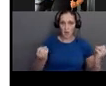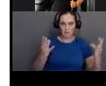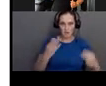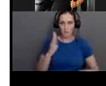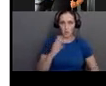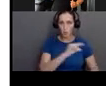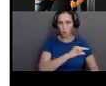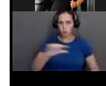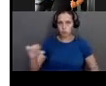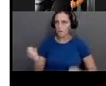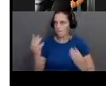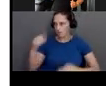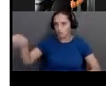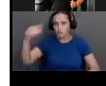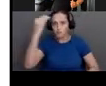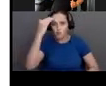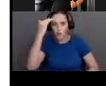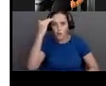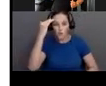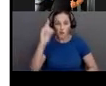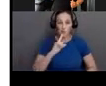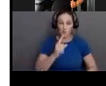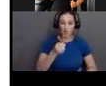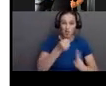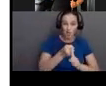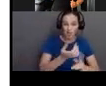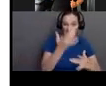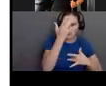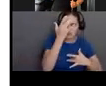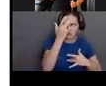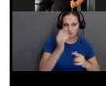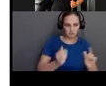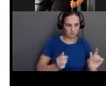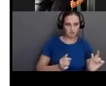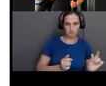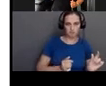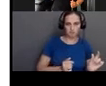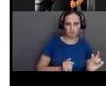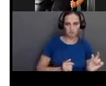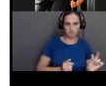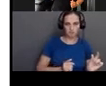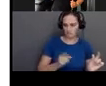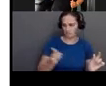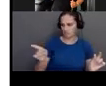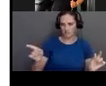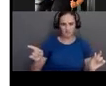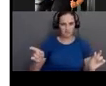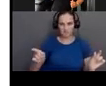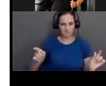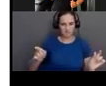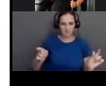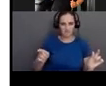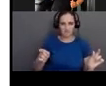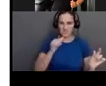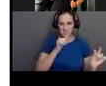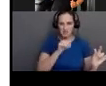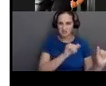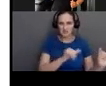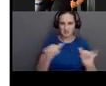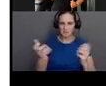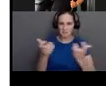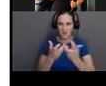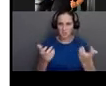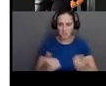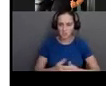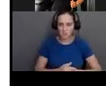we call that kind of, I guess that that's not consistent. People really know about it, but it's not really that common. And what we want is for people